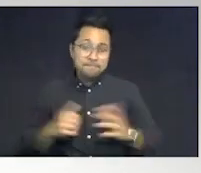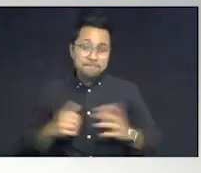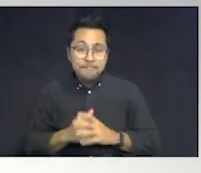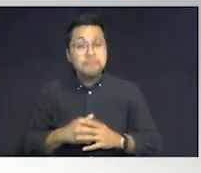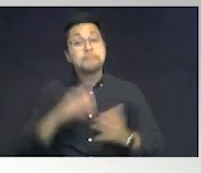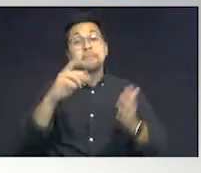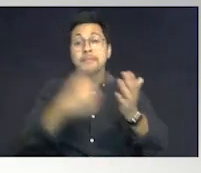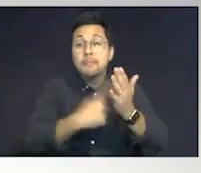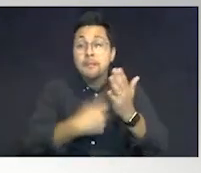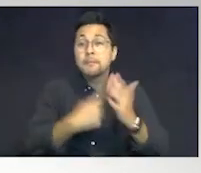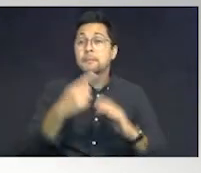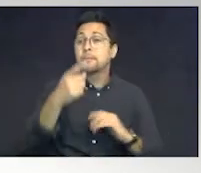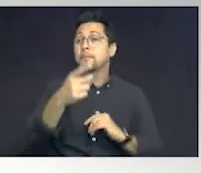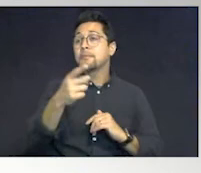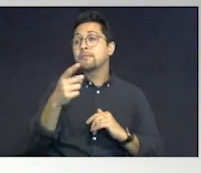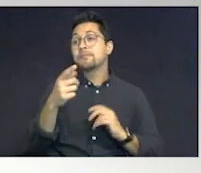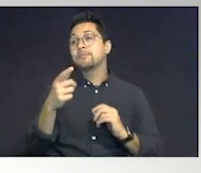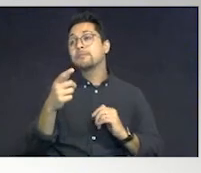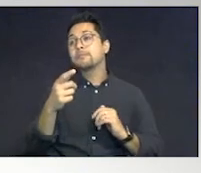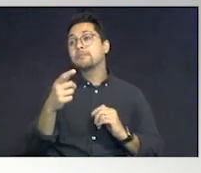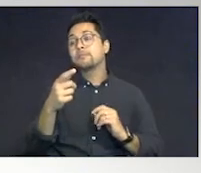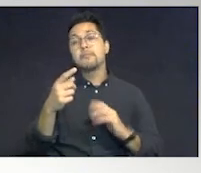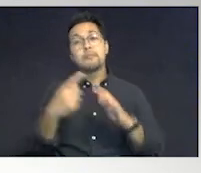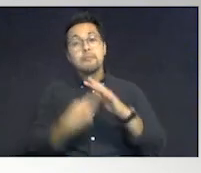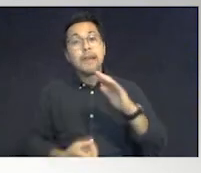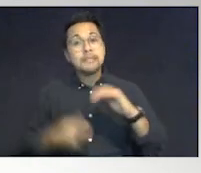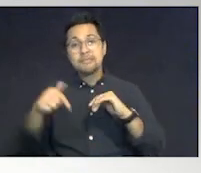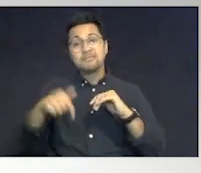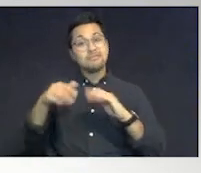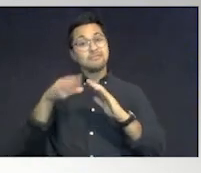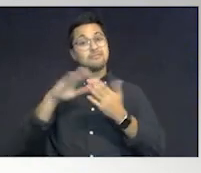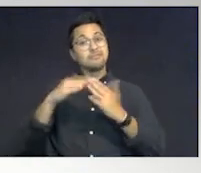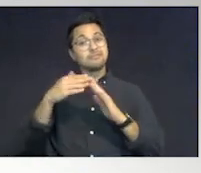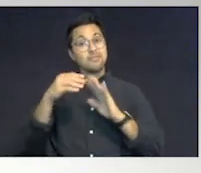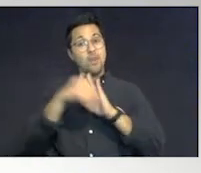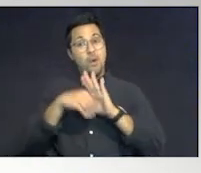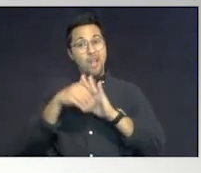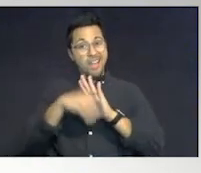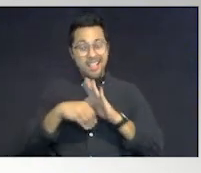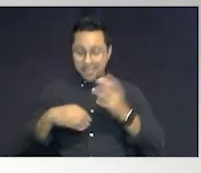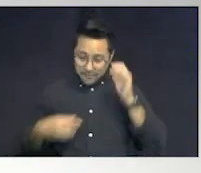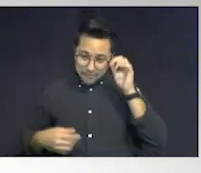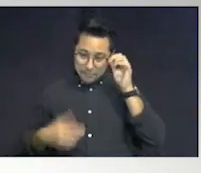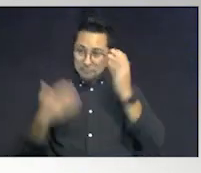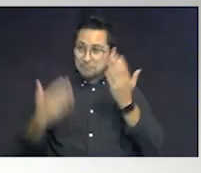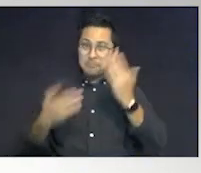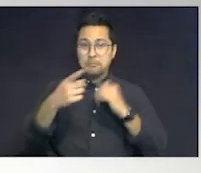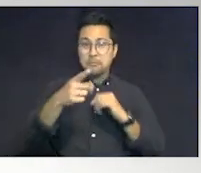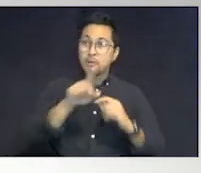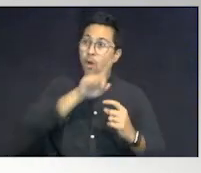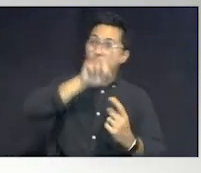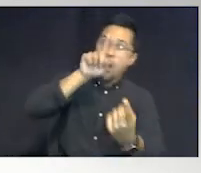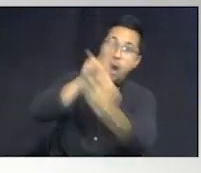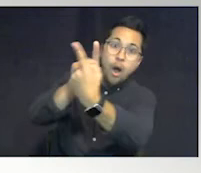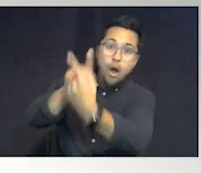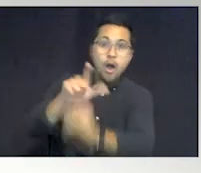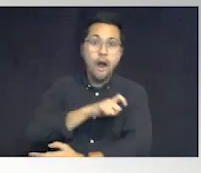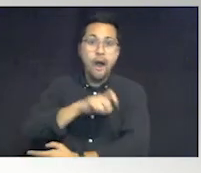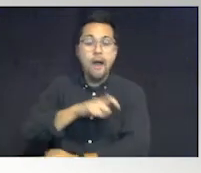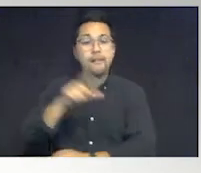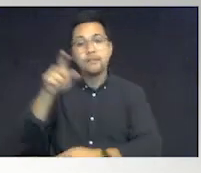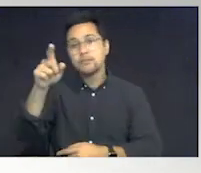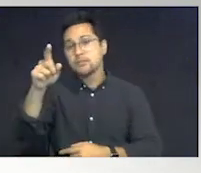you may be missing in the city of Orlando and you may go to an officer, a sheriff